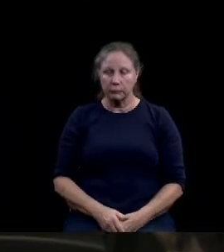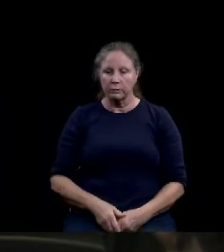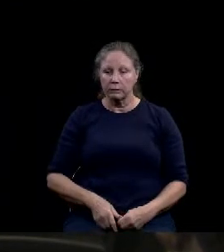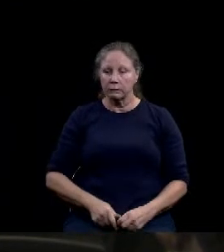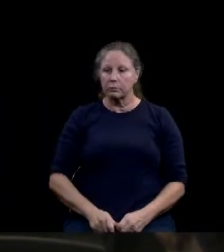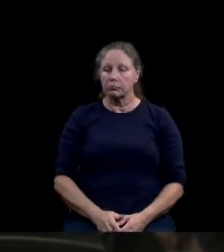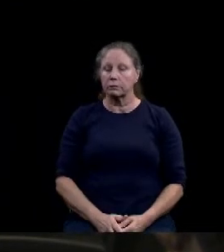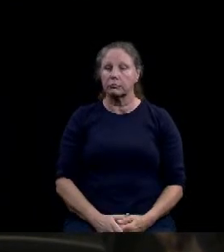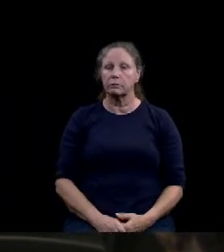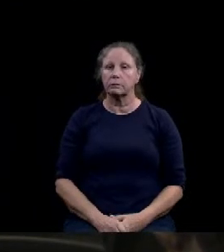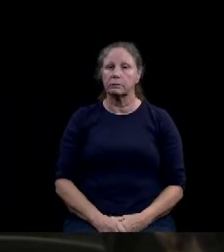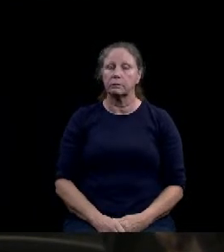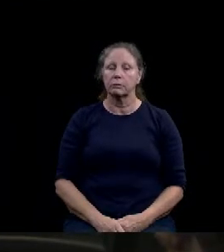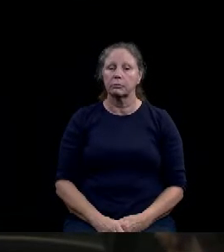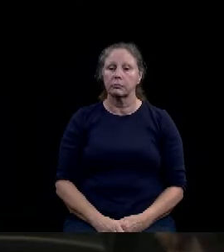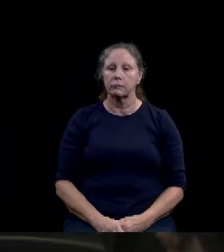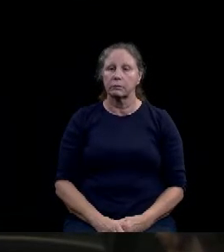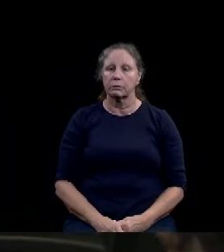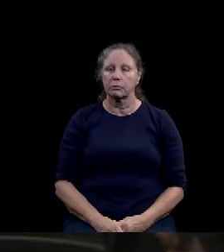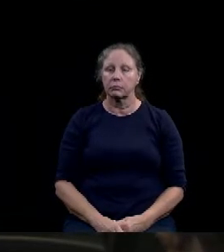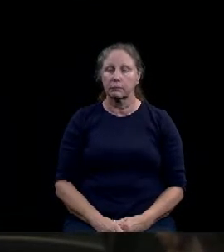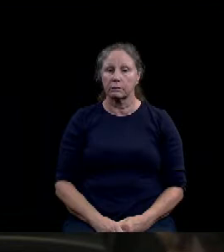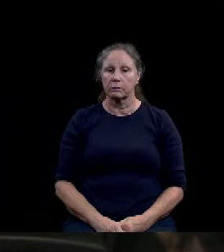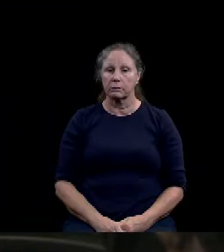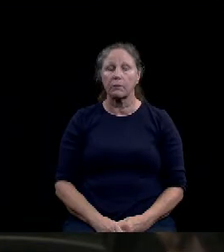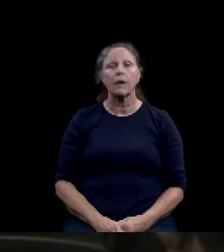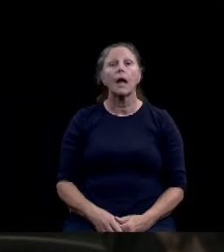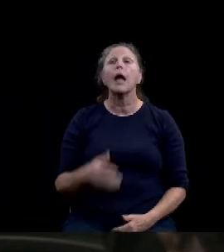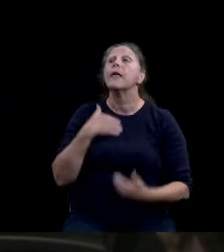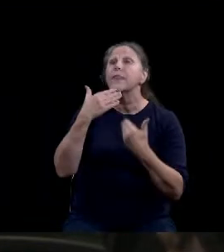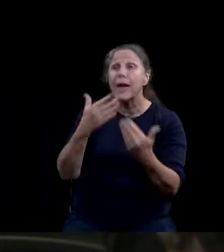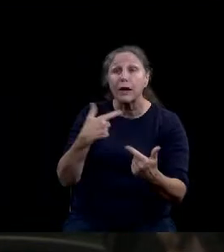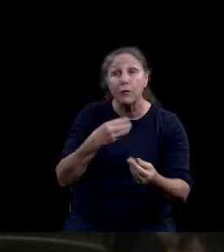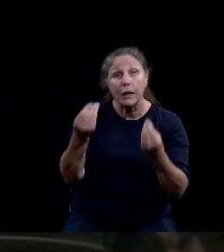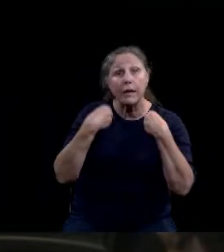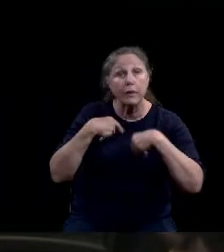I just thank y'all for giving me an opportunity to speak against this.